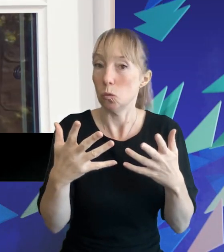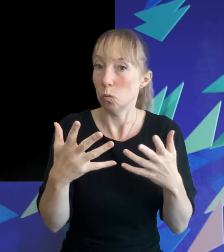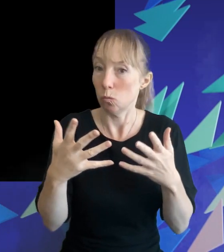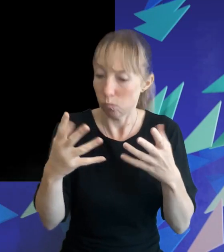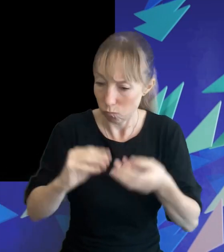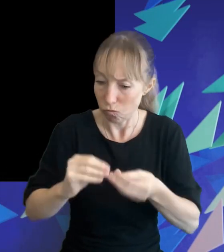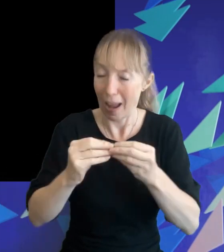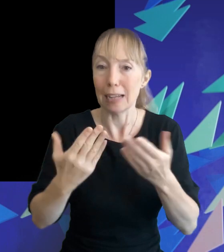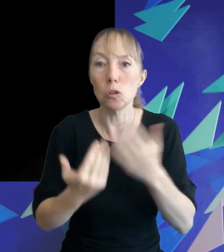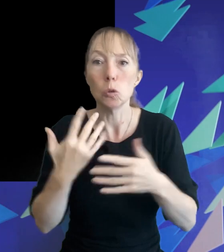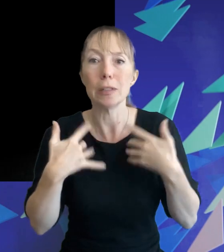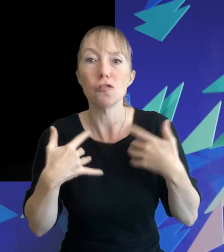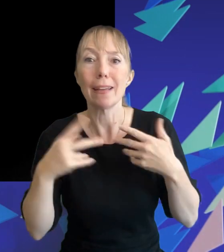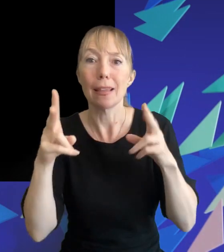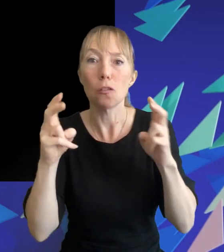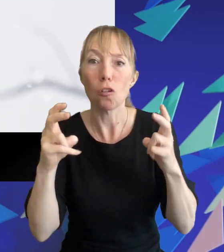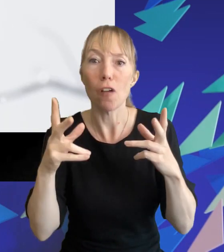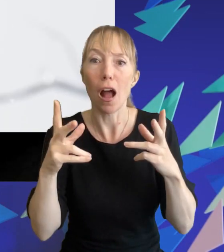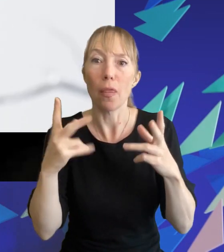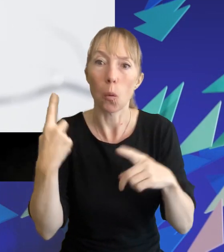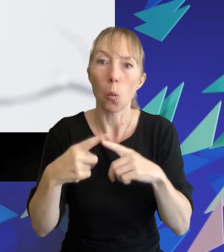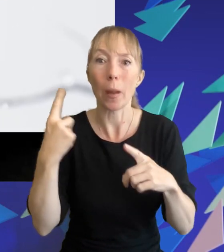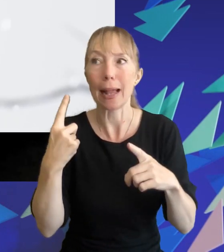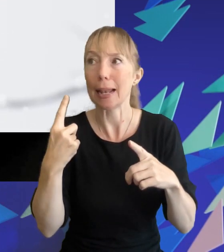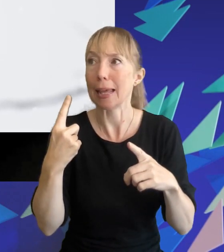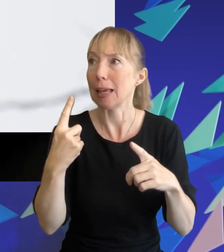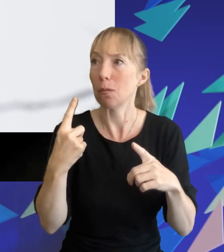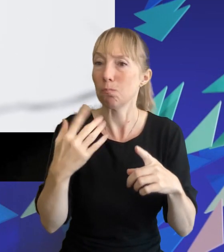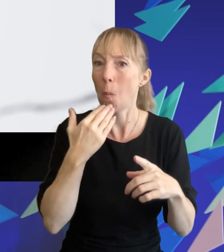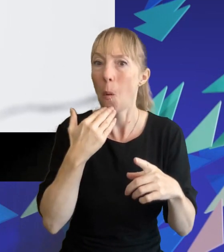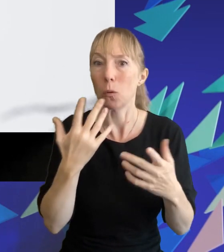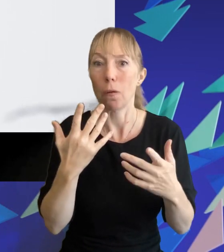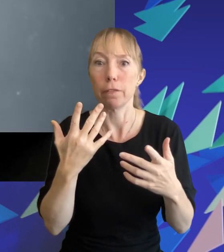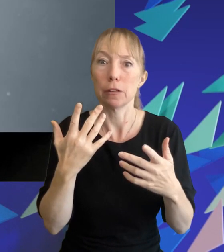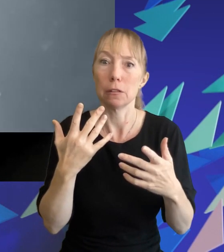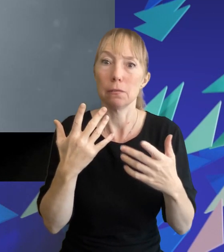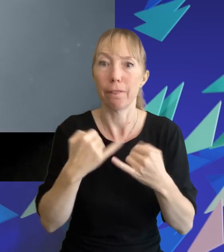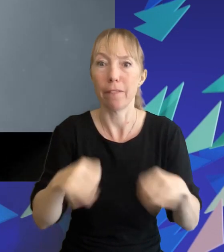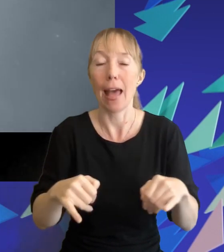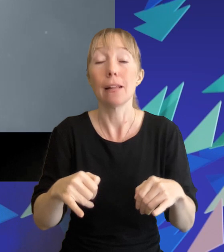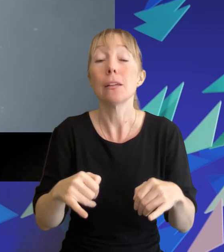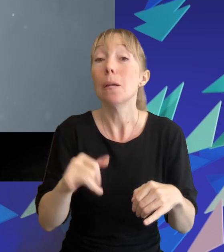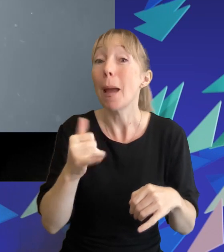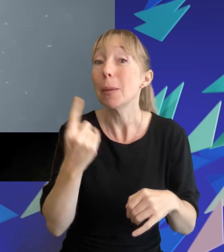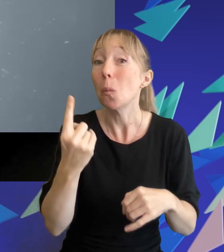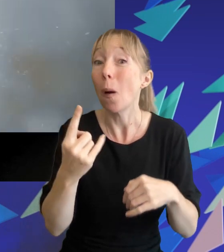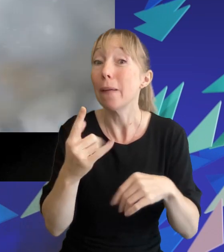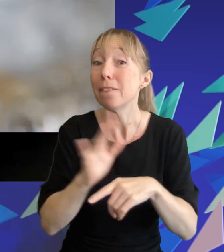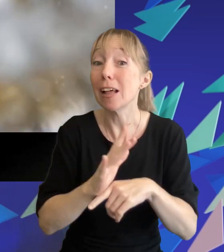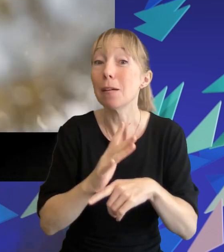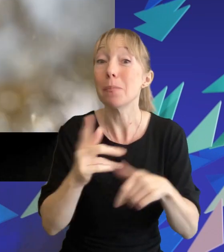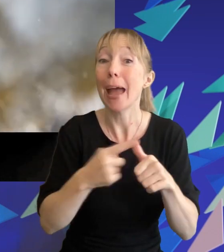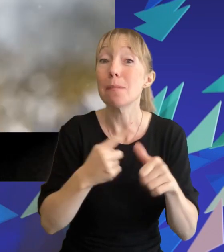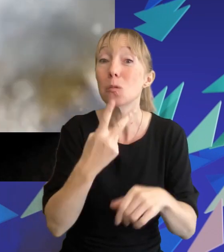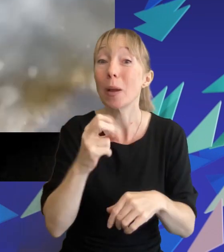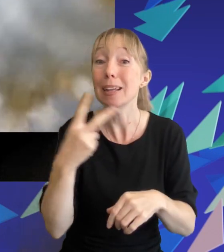quickly however there's potentially one film that could do it in april 2020 lionsgate confirmed that plans were underway